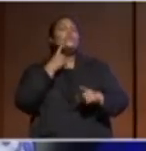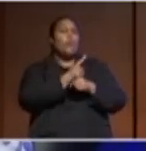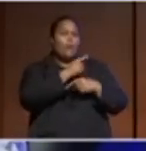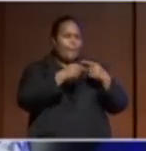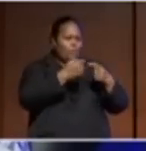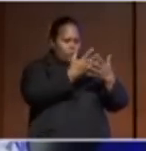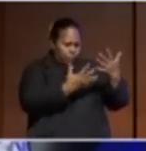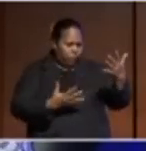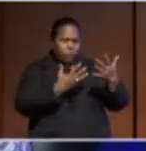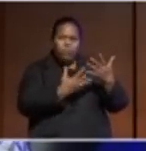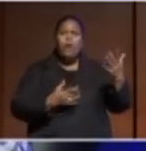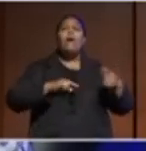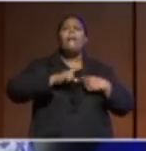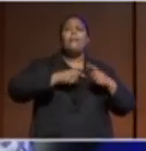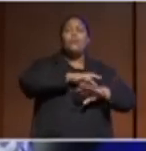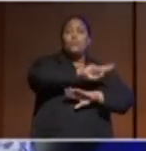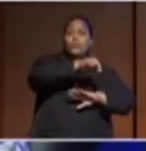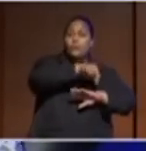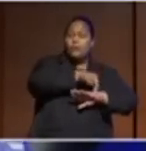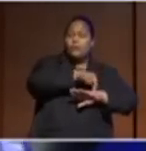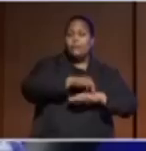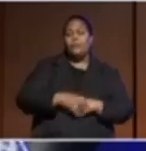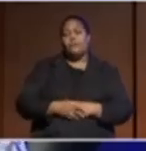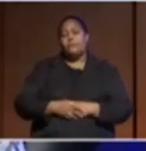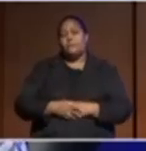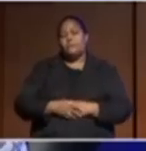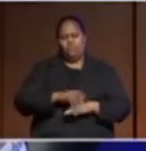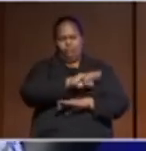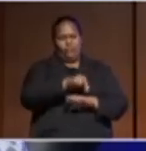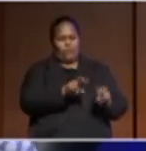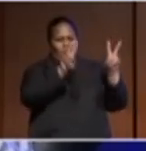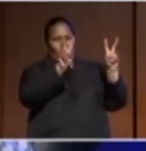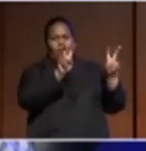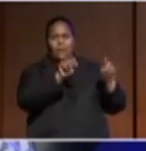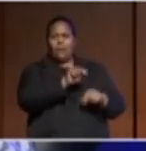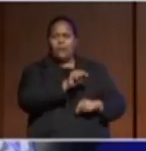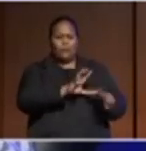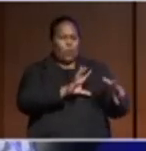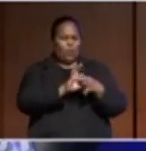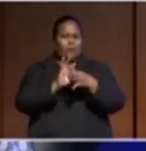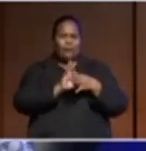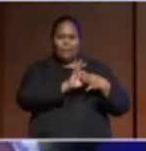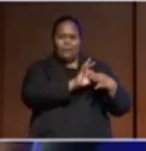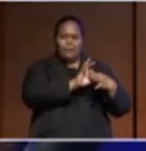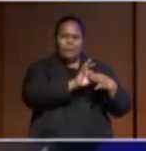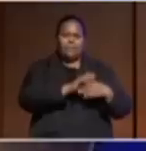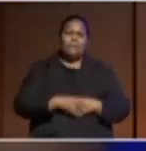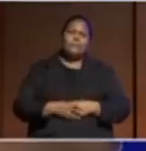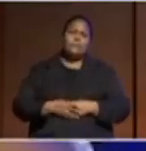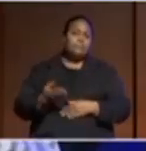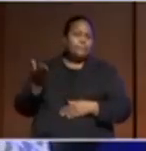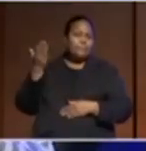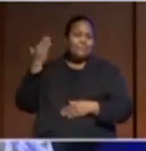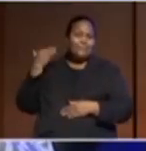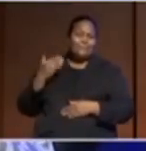the region and, you know, regionalism, the collective and so forth. In the early days,